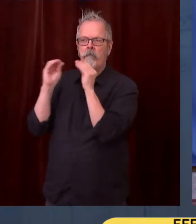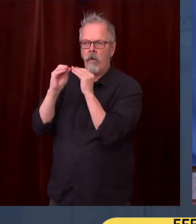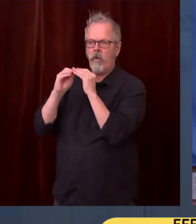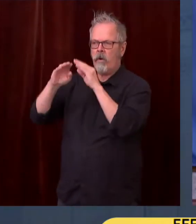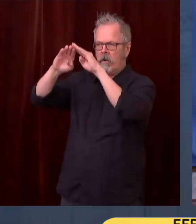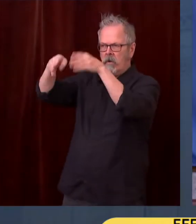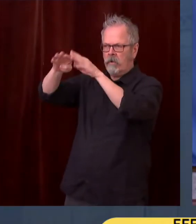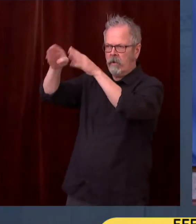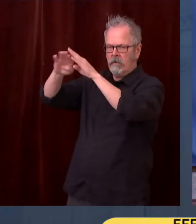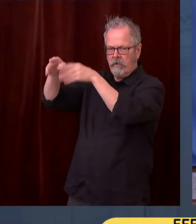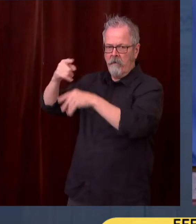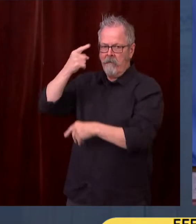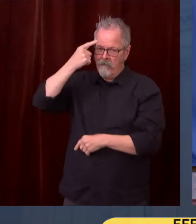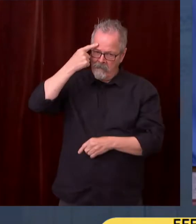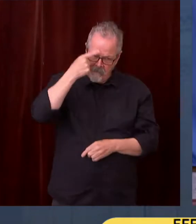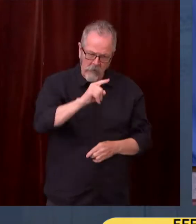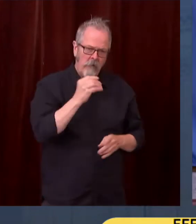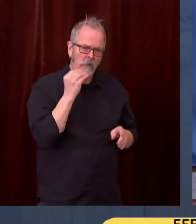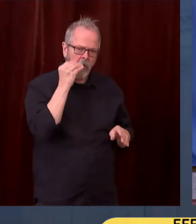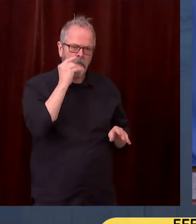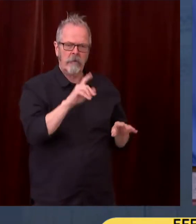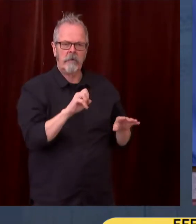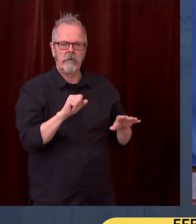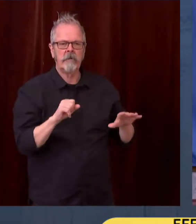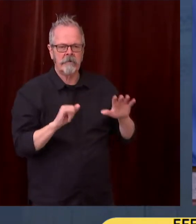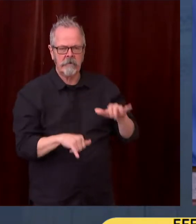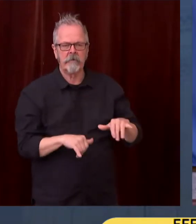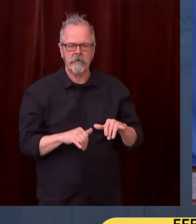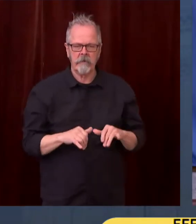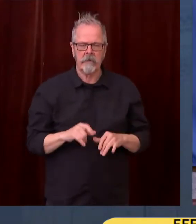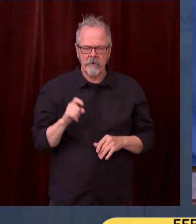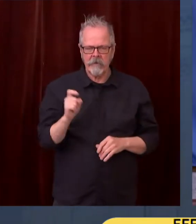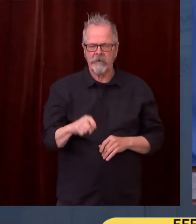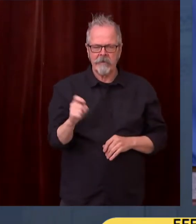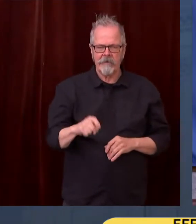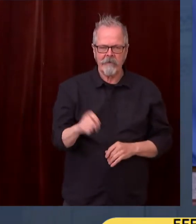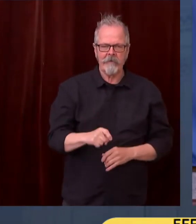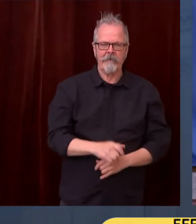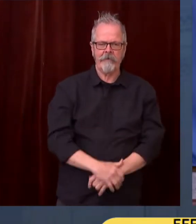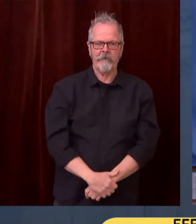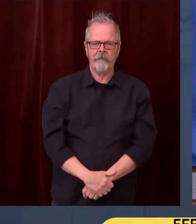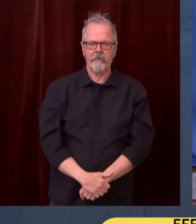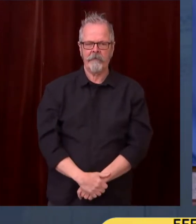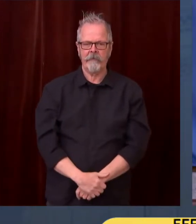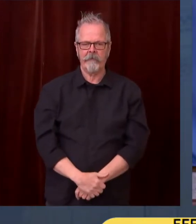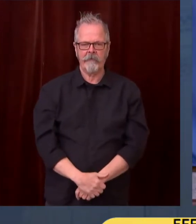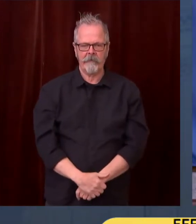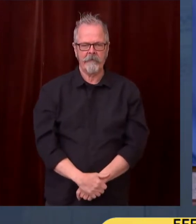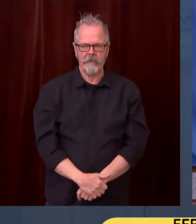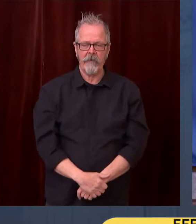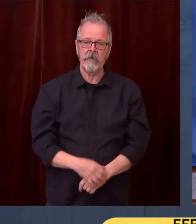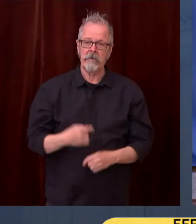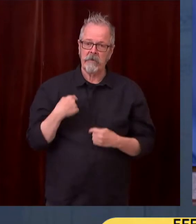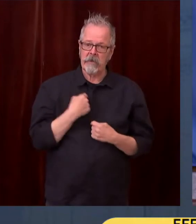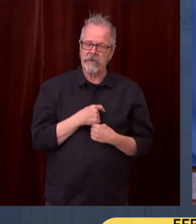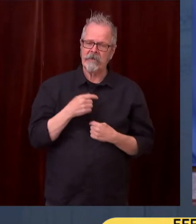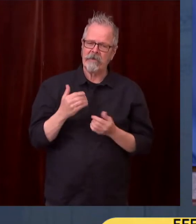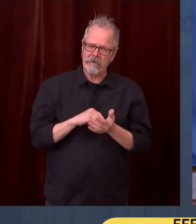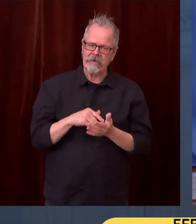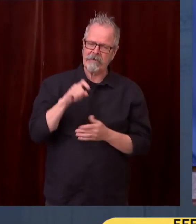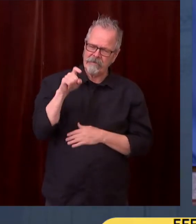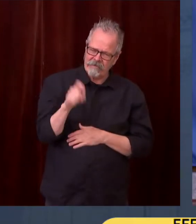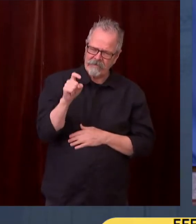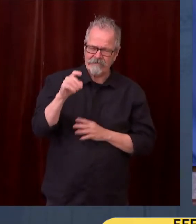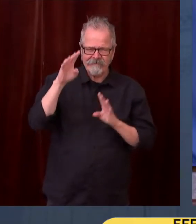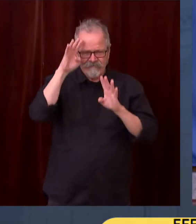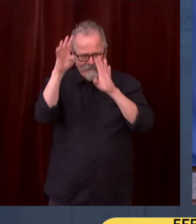leadership. We're all going to have to work over time to try to get this done during the session. This is late in the season for